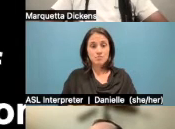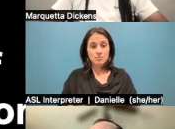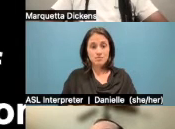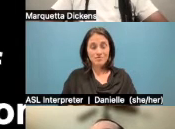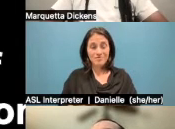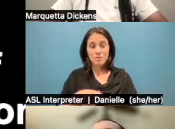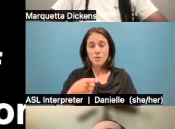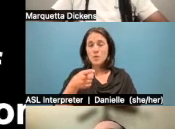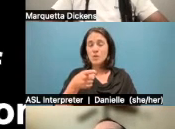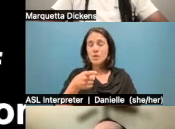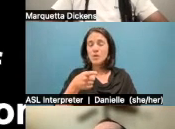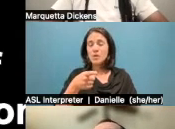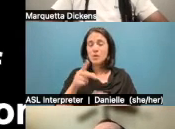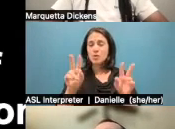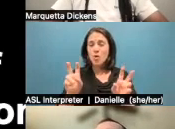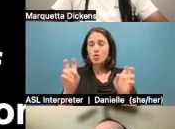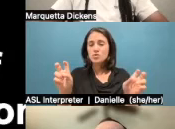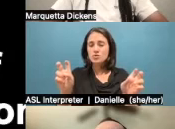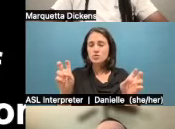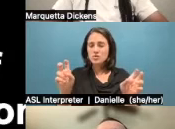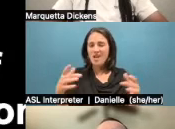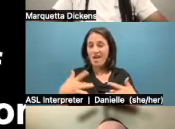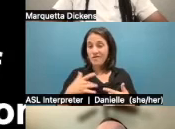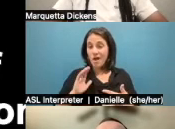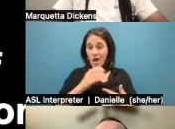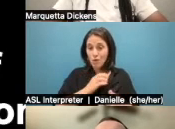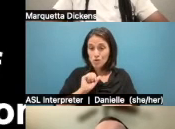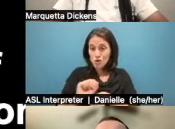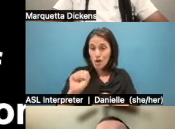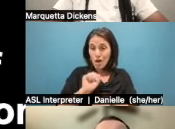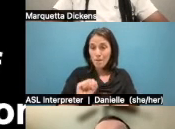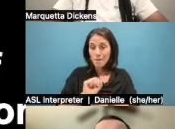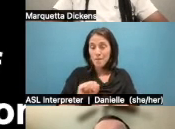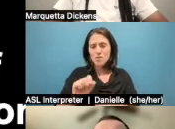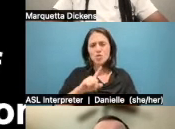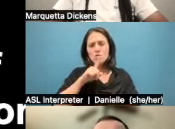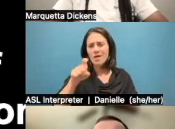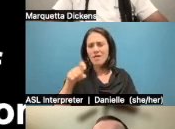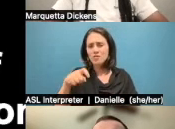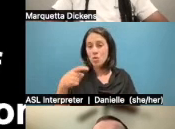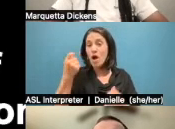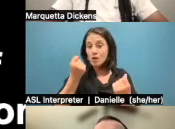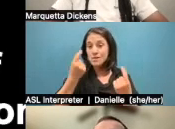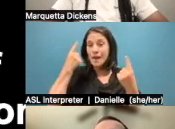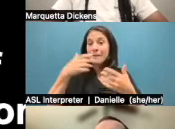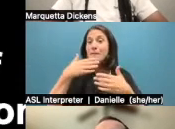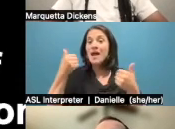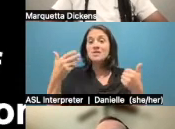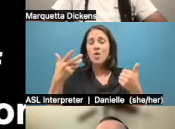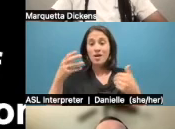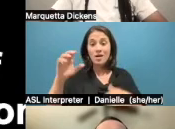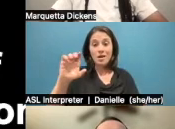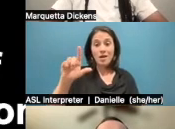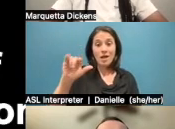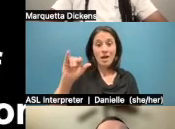feel like our job is to really understand the origins of the climate crisis and understand